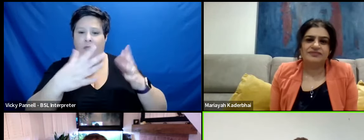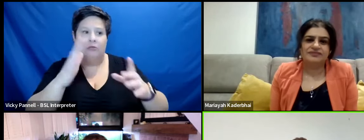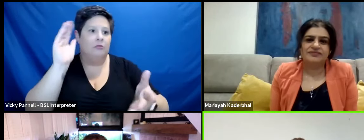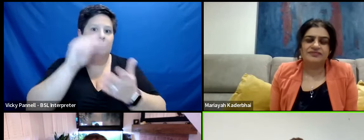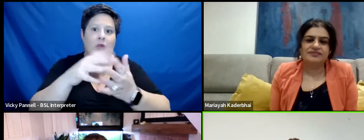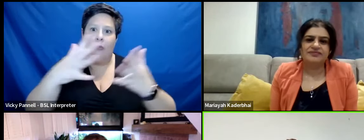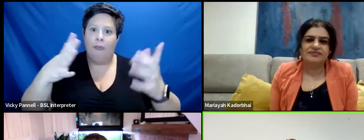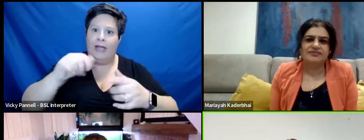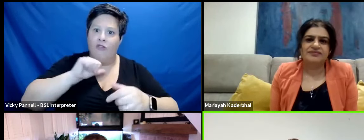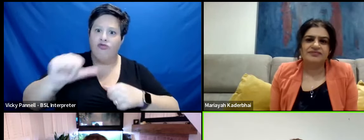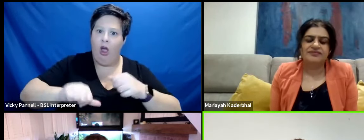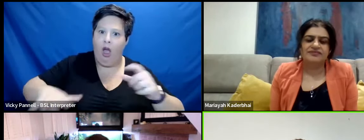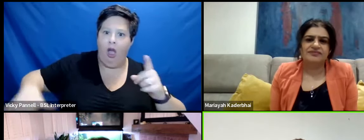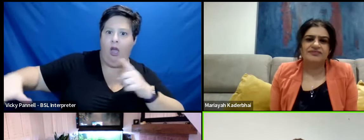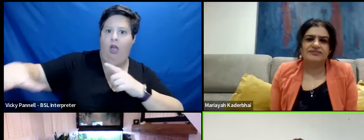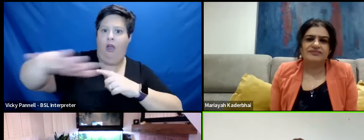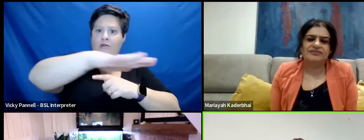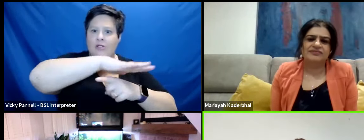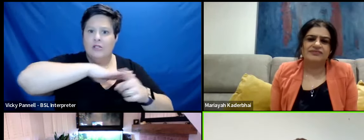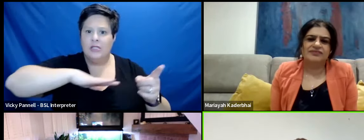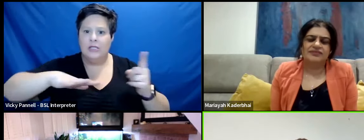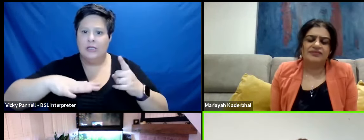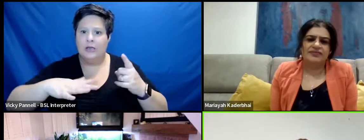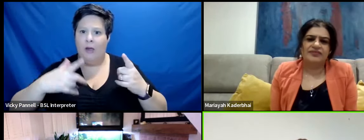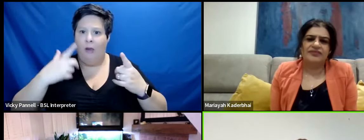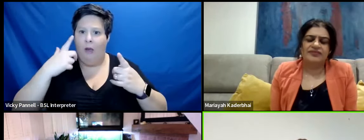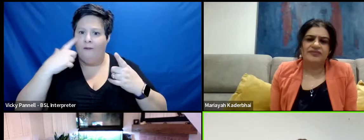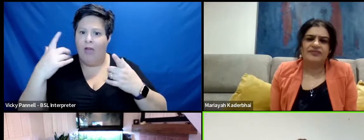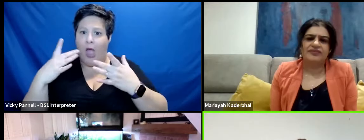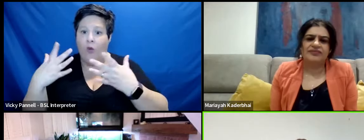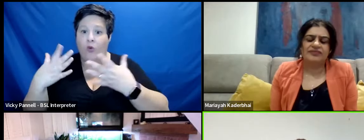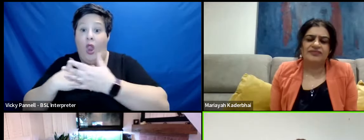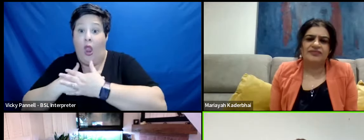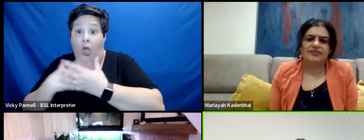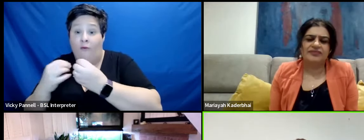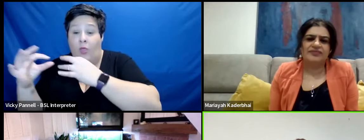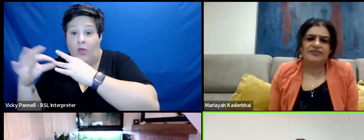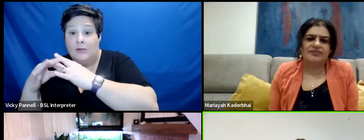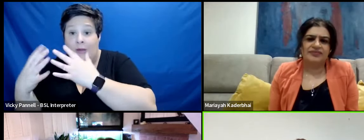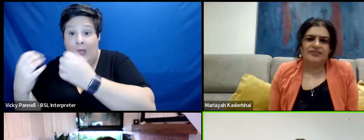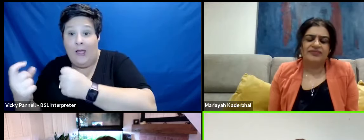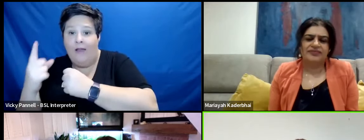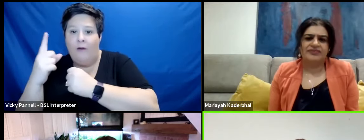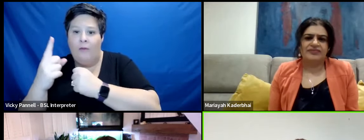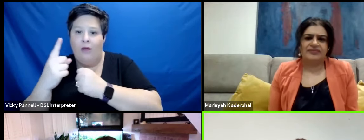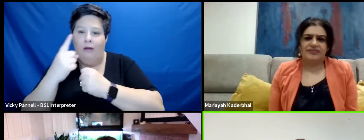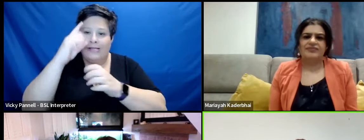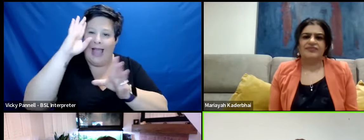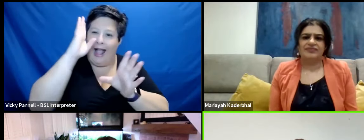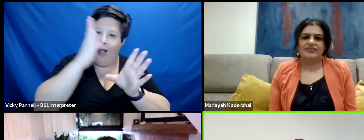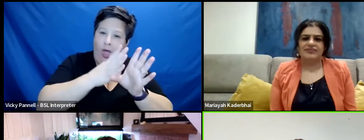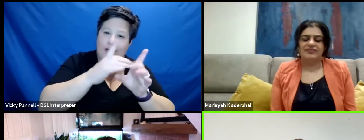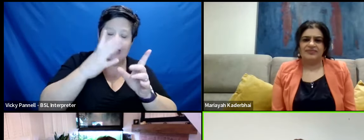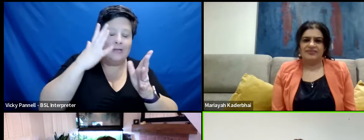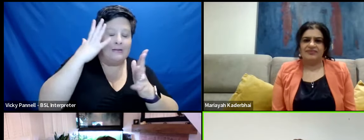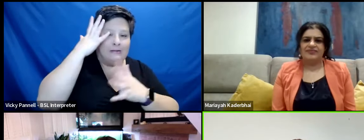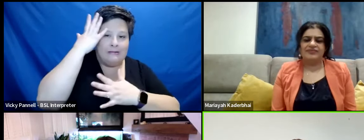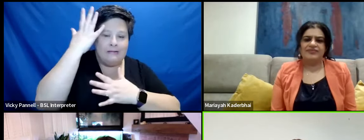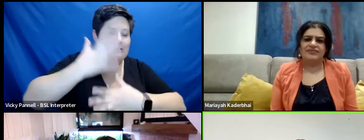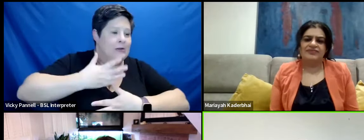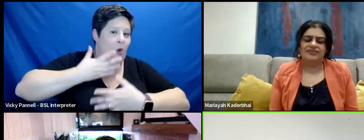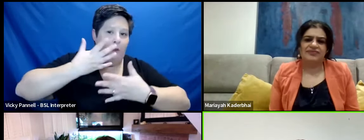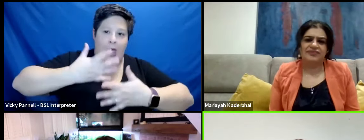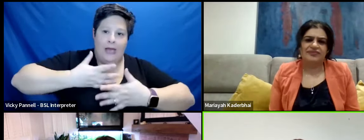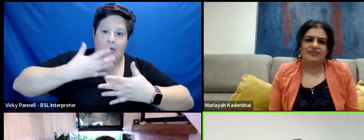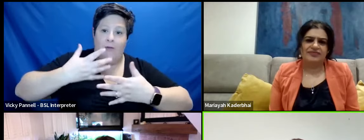its surrounding countryside. And while she's found this intimacy in love with her husband, she's being psychologically tormented by a man who seems to